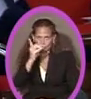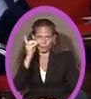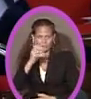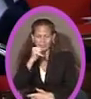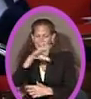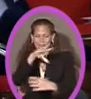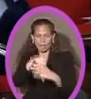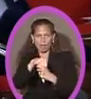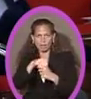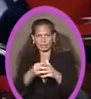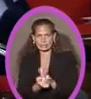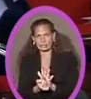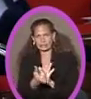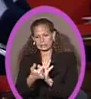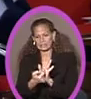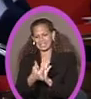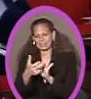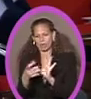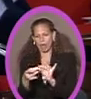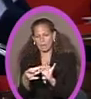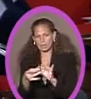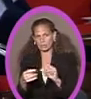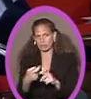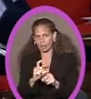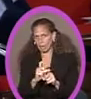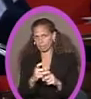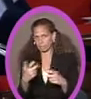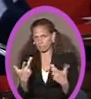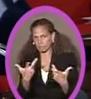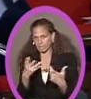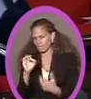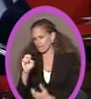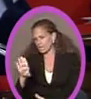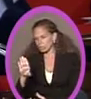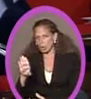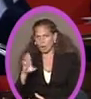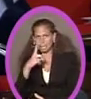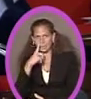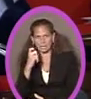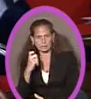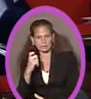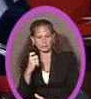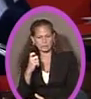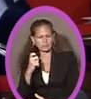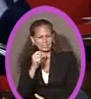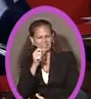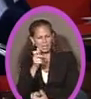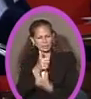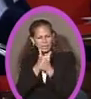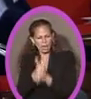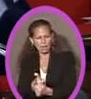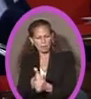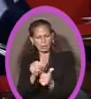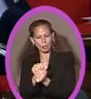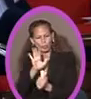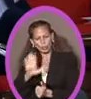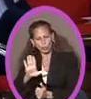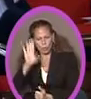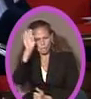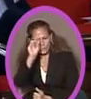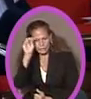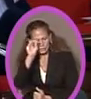involve deleting comments from one's Facebook page, because they're not in alignment with your opinion.